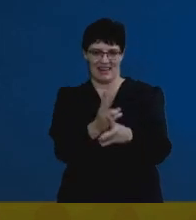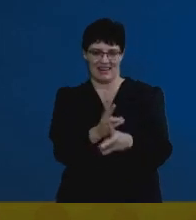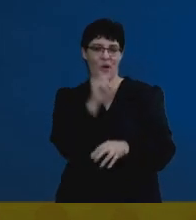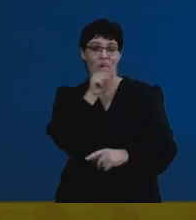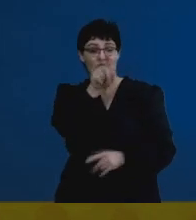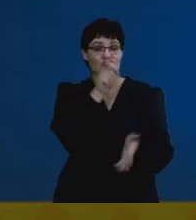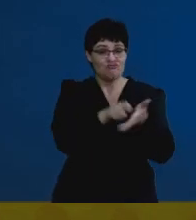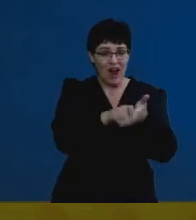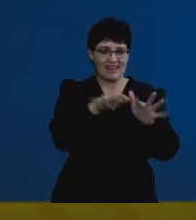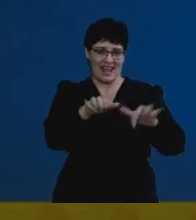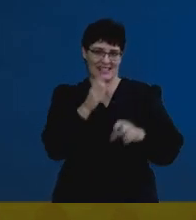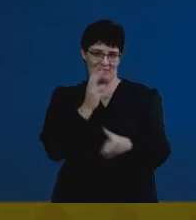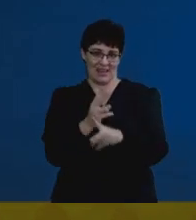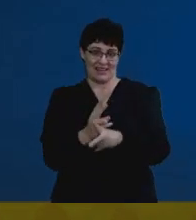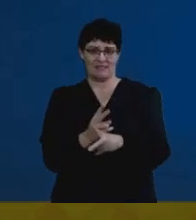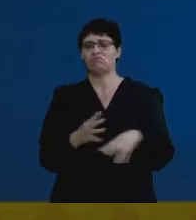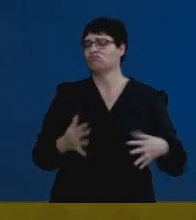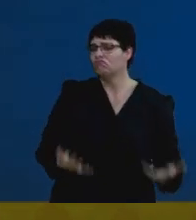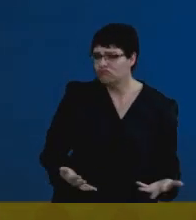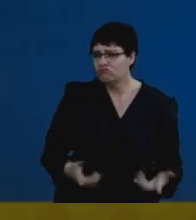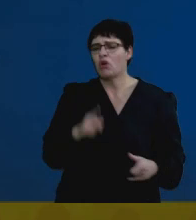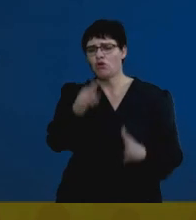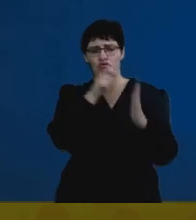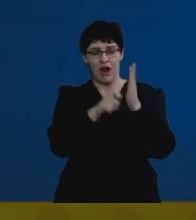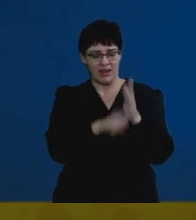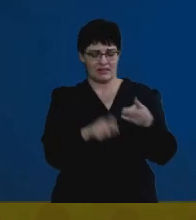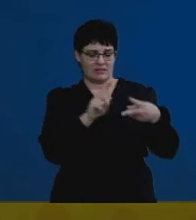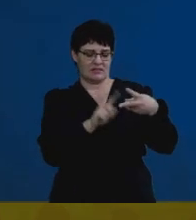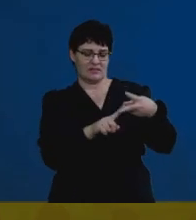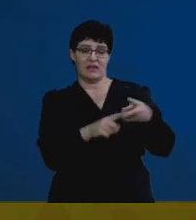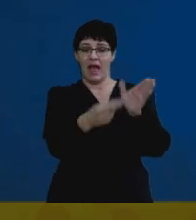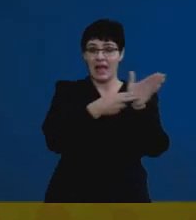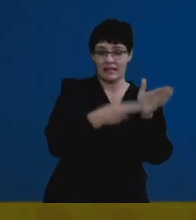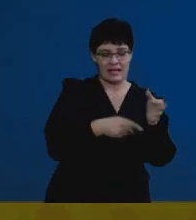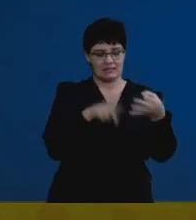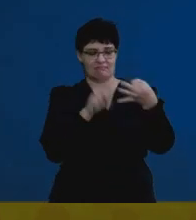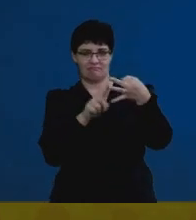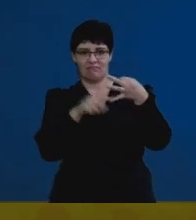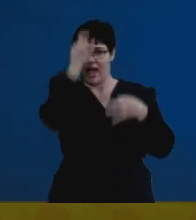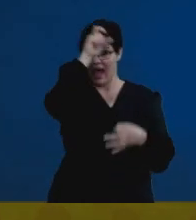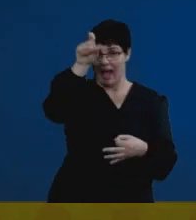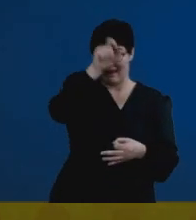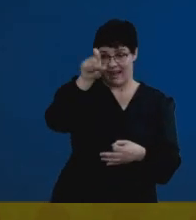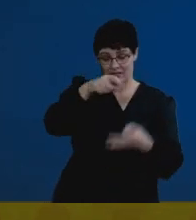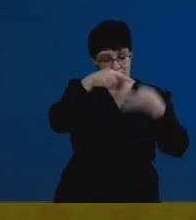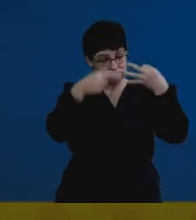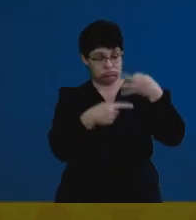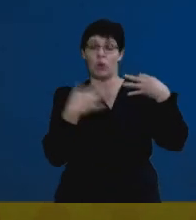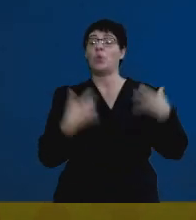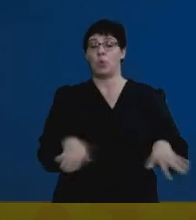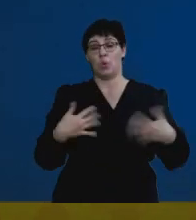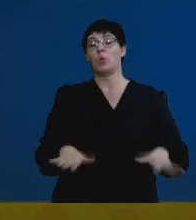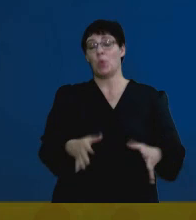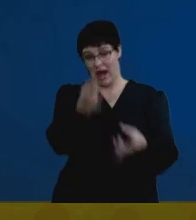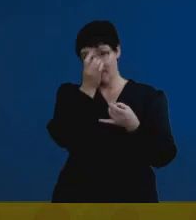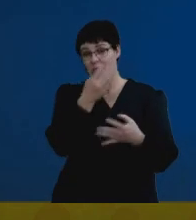it in an exam again. So write, annotate, highlight. Those are crucial tips to actually preparing